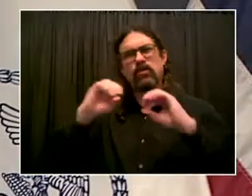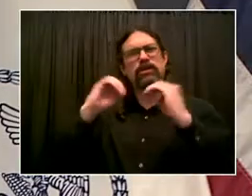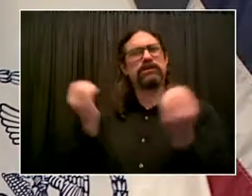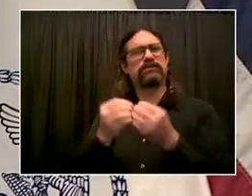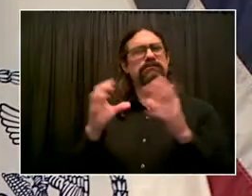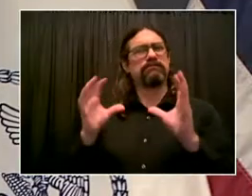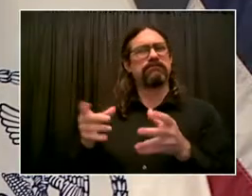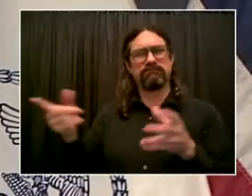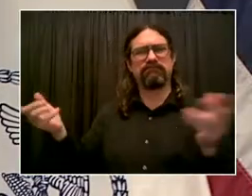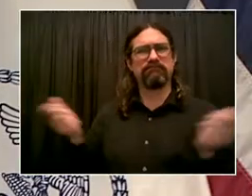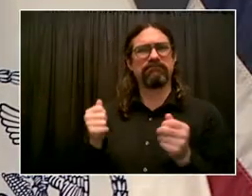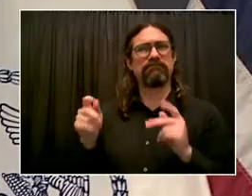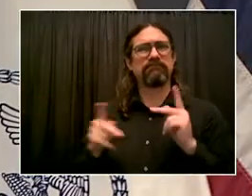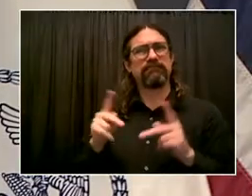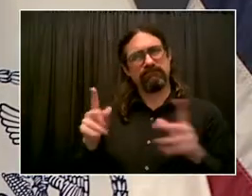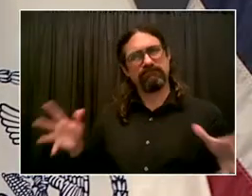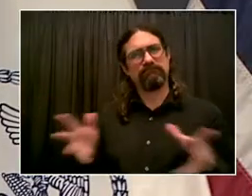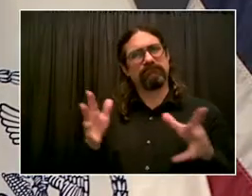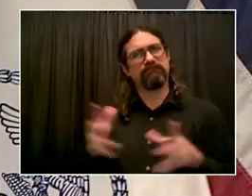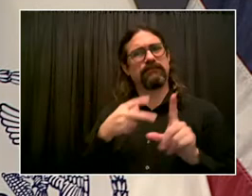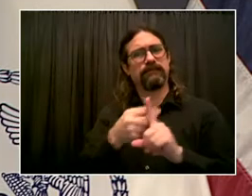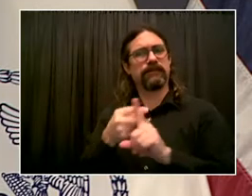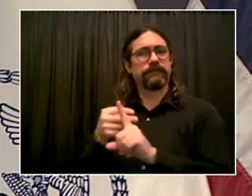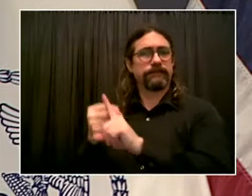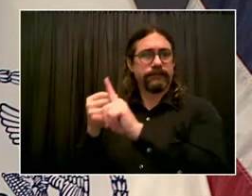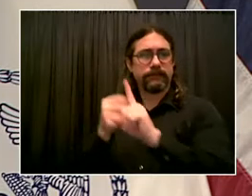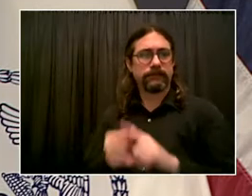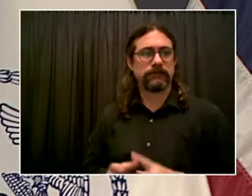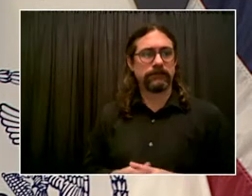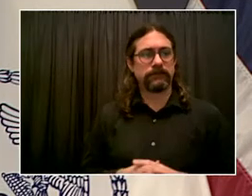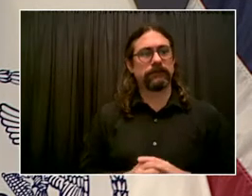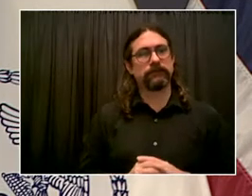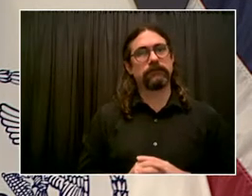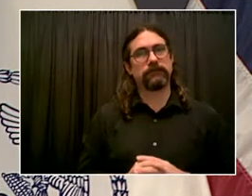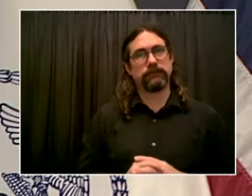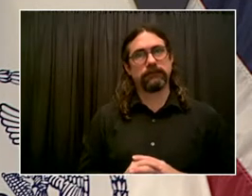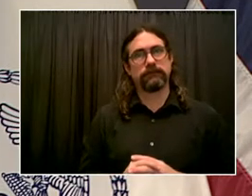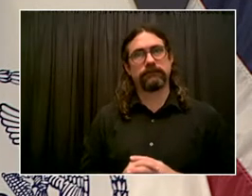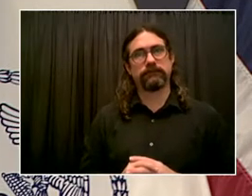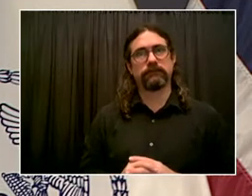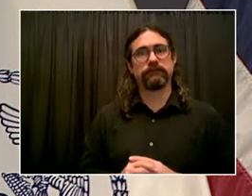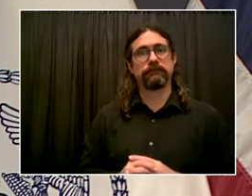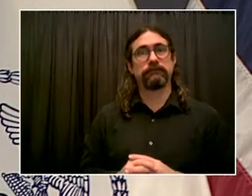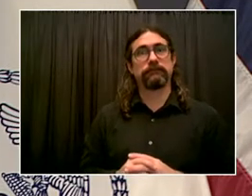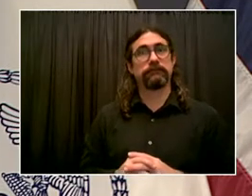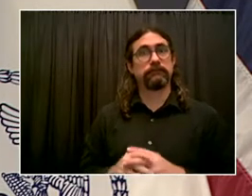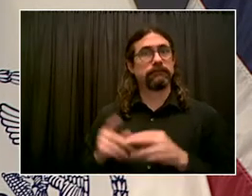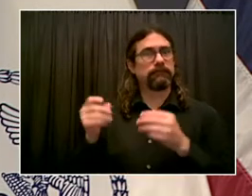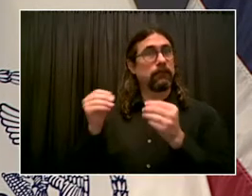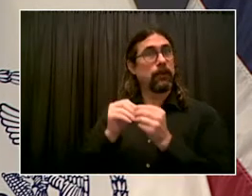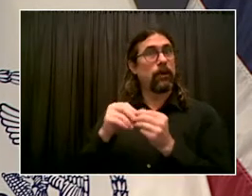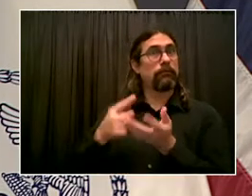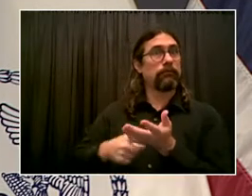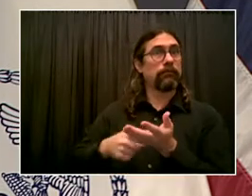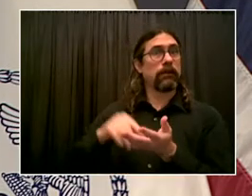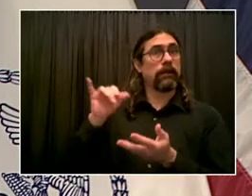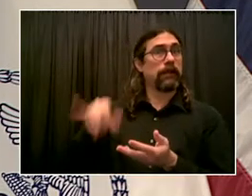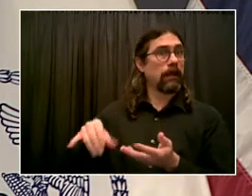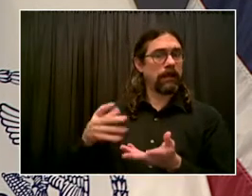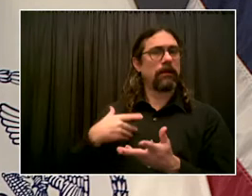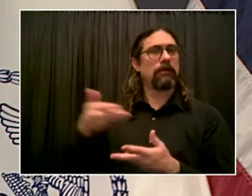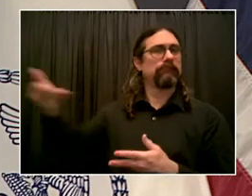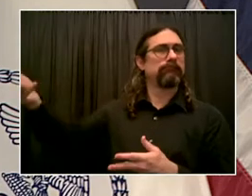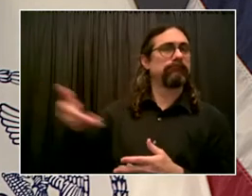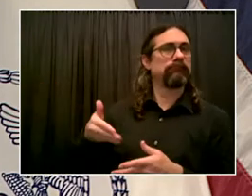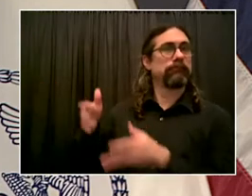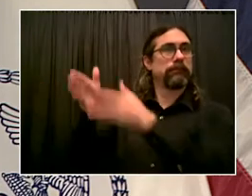the way, and she's done with her colleagues an amazing job. She's the president of the PTA at PS 166 in Queens. Listen to this. They